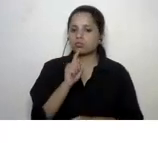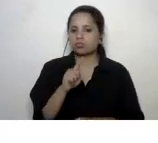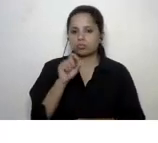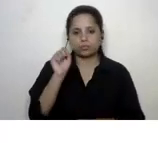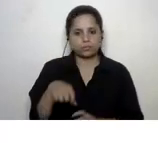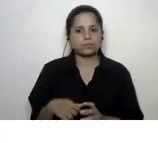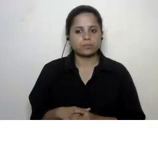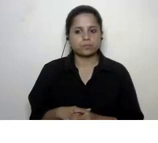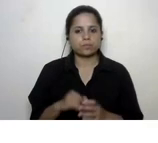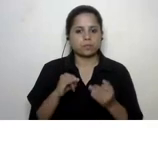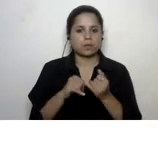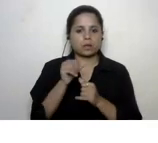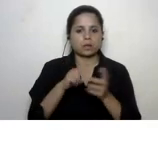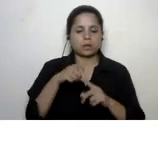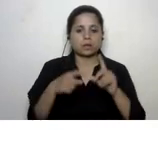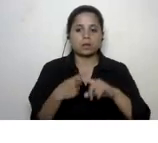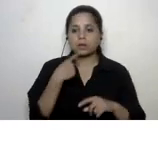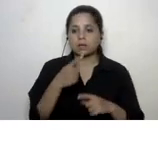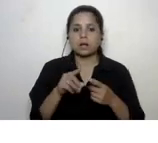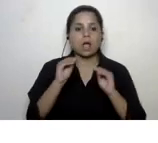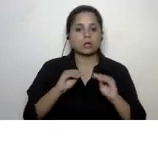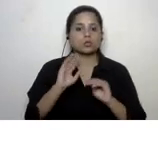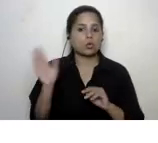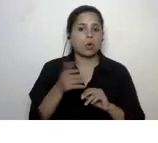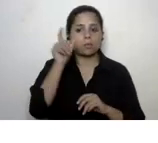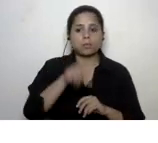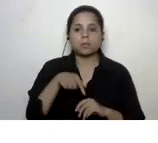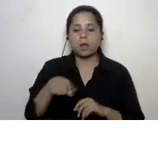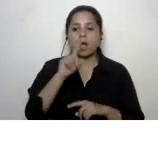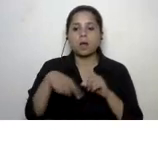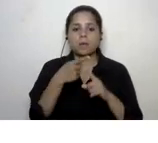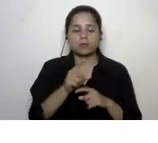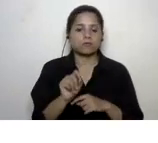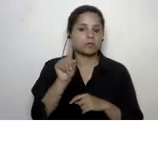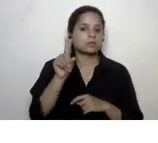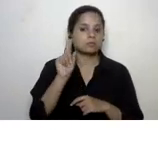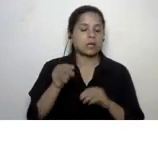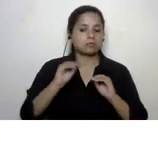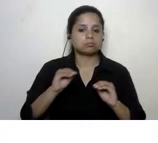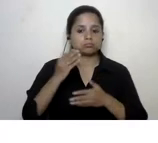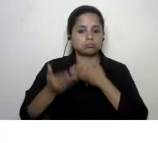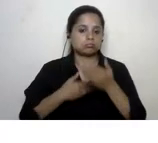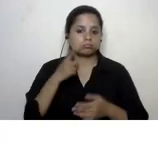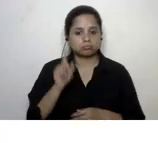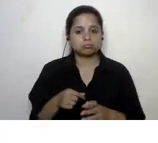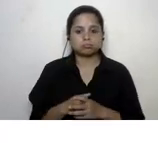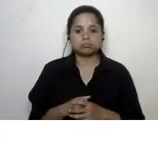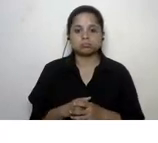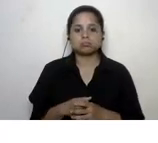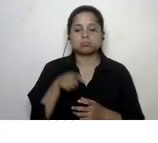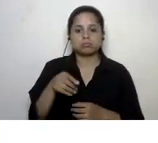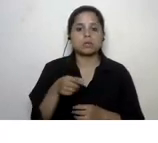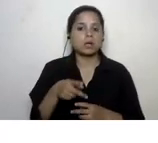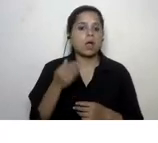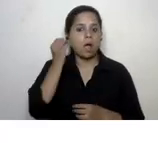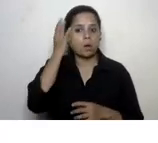very true sankit kasa is saying educate everyone around us about this first very fantastic that's where it starts creating that